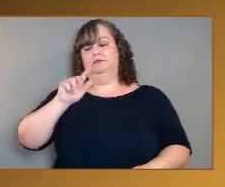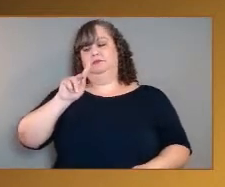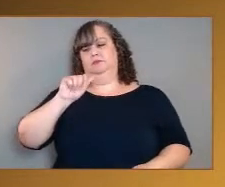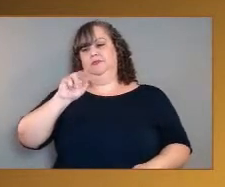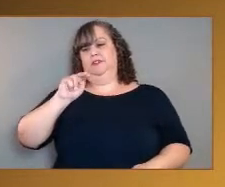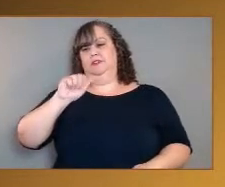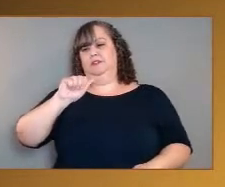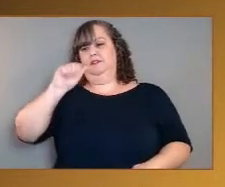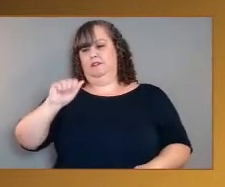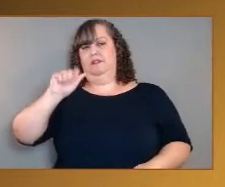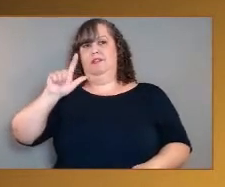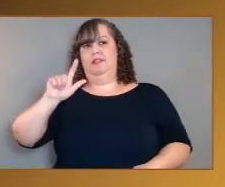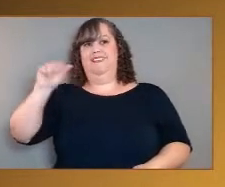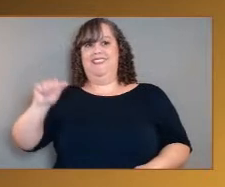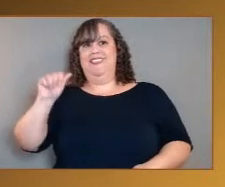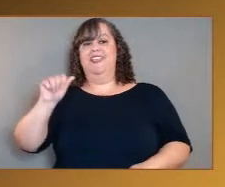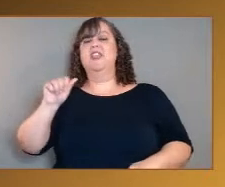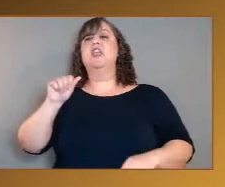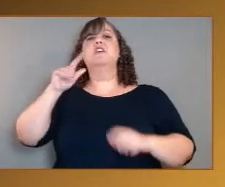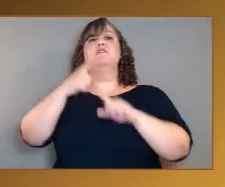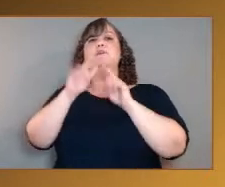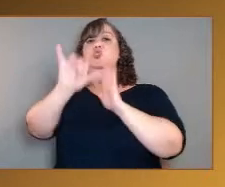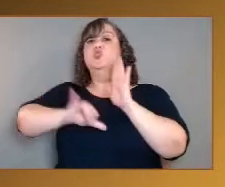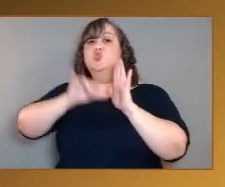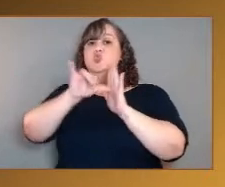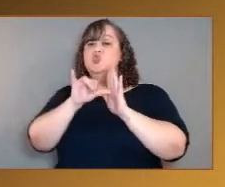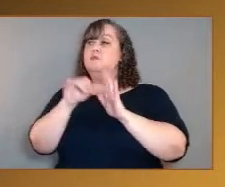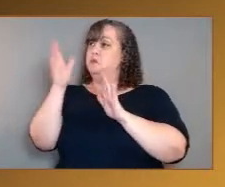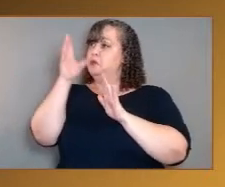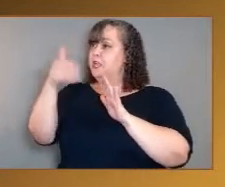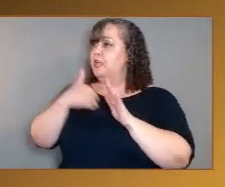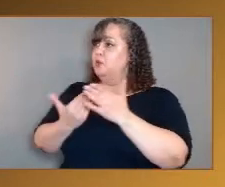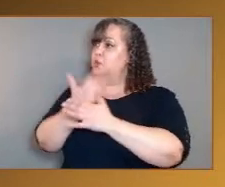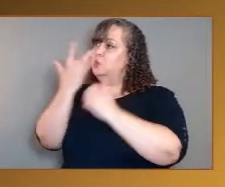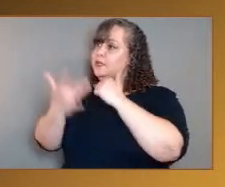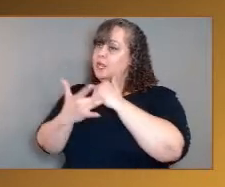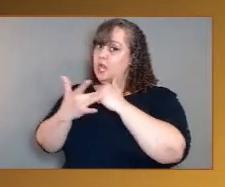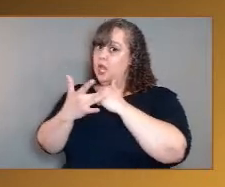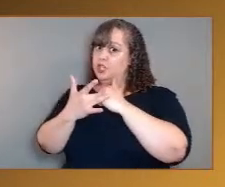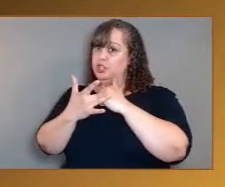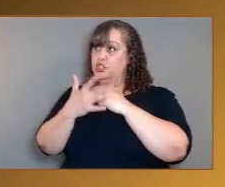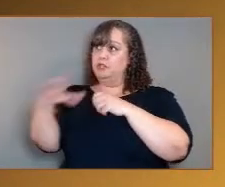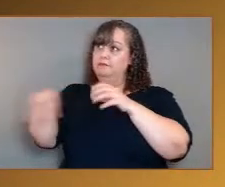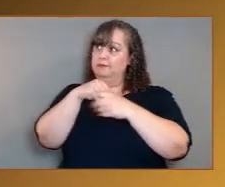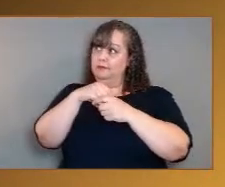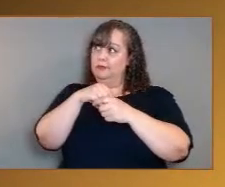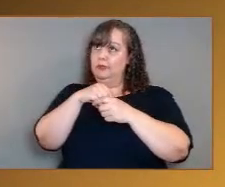will there be new technology on the missions to Venus that hasn't actually been invented yet?